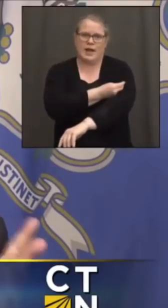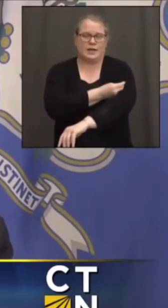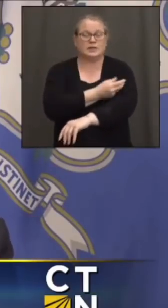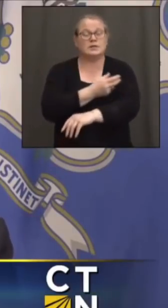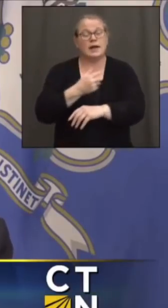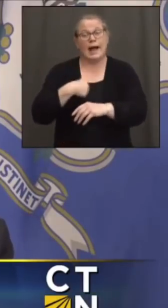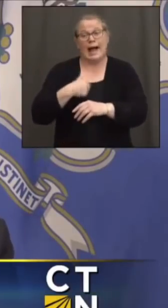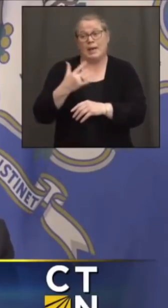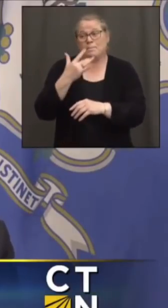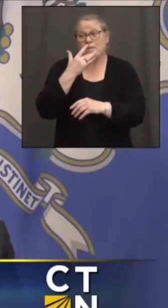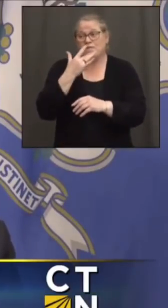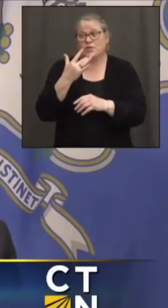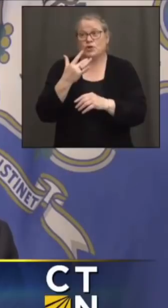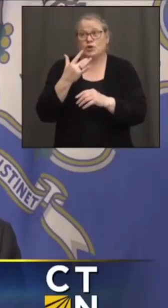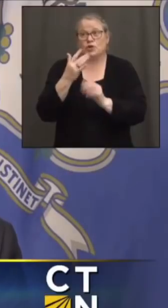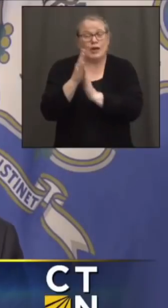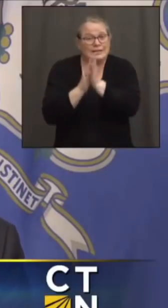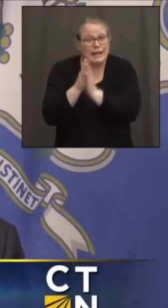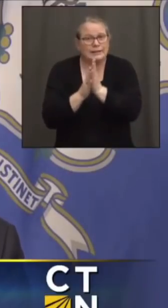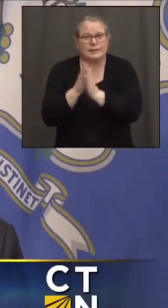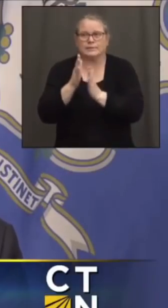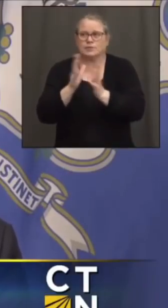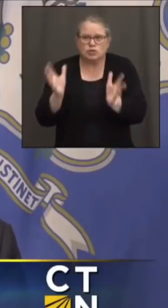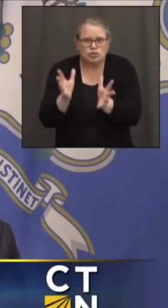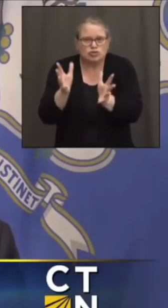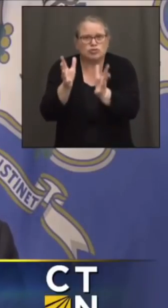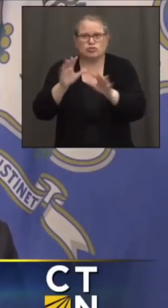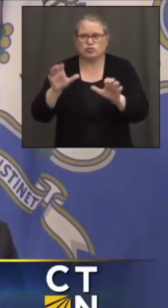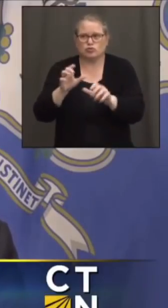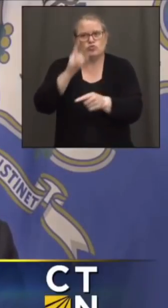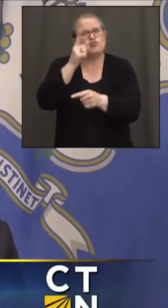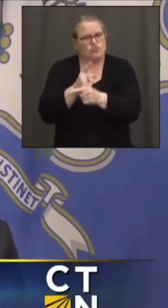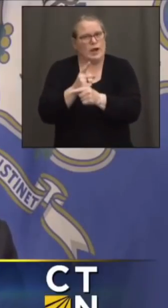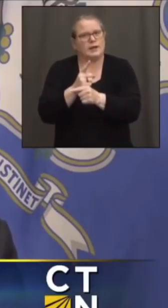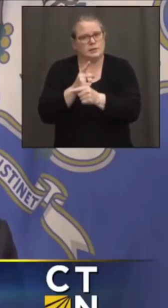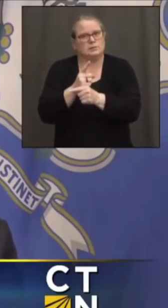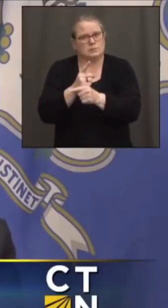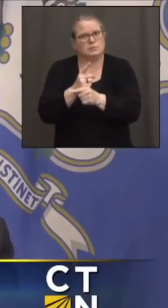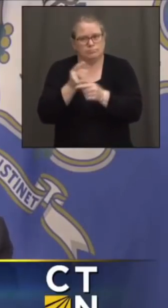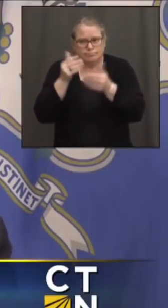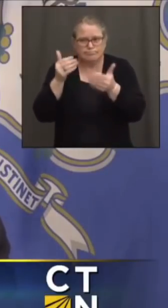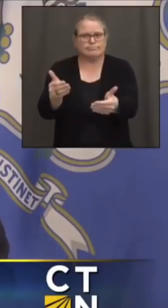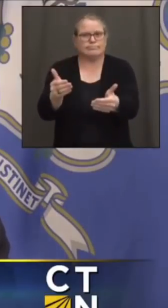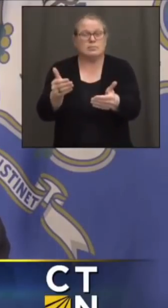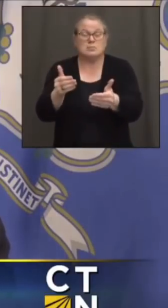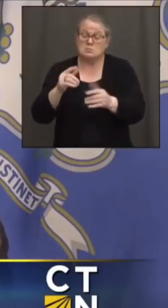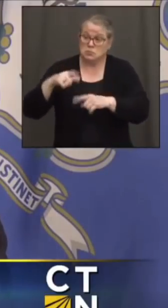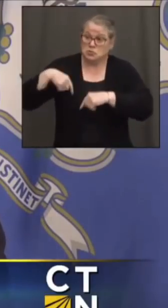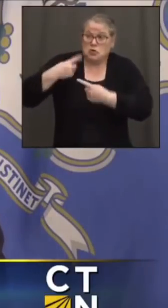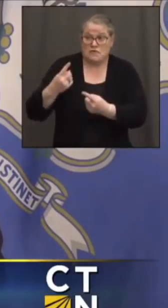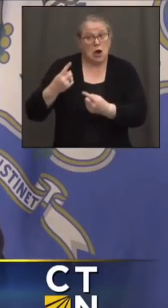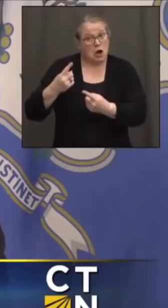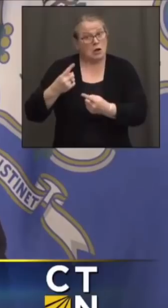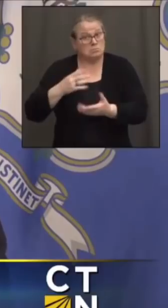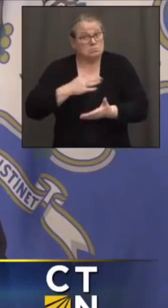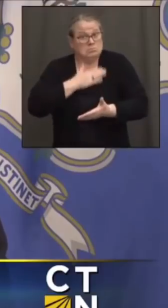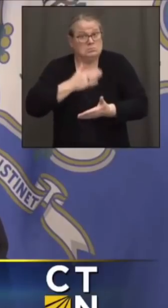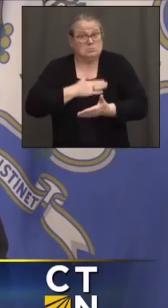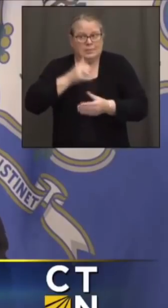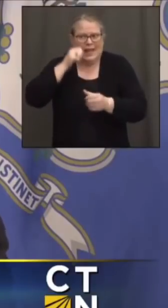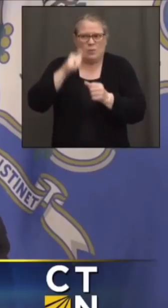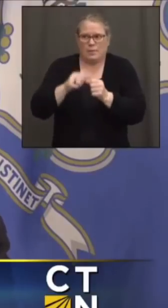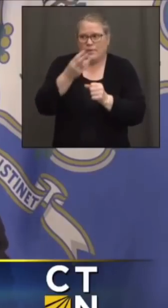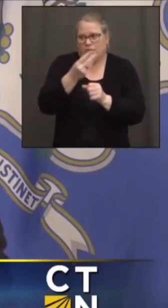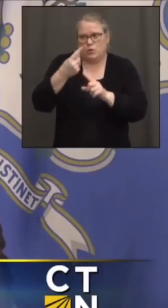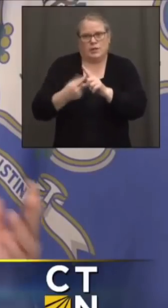incentives. I prefer urging people to do the right thing. And so far, I've been pretty pleased. I mean, I remember just a couple months